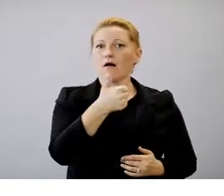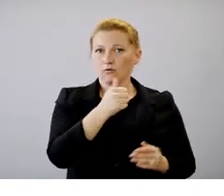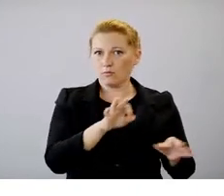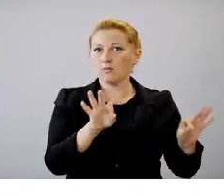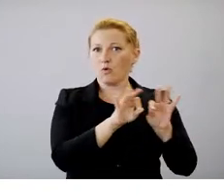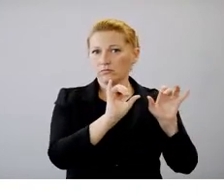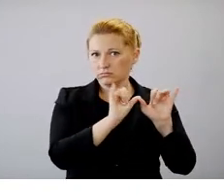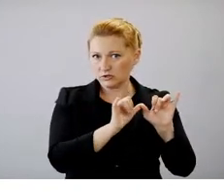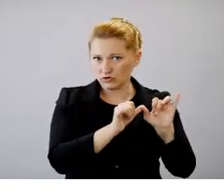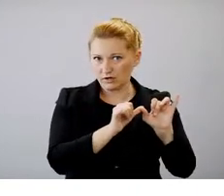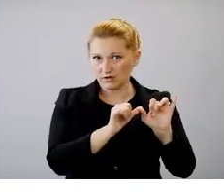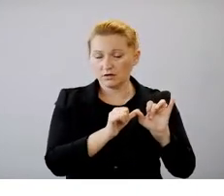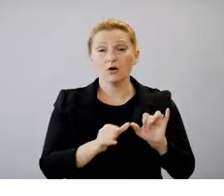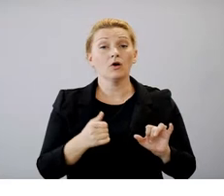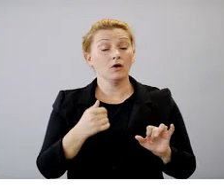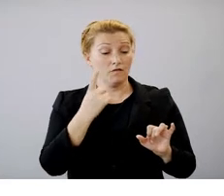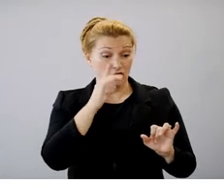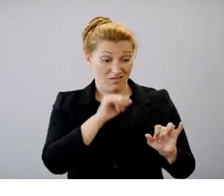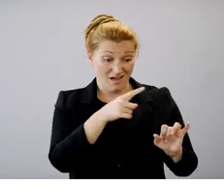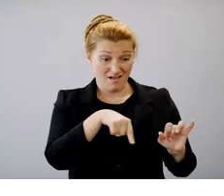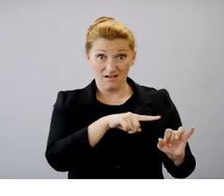which I'll share in a few slides.